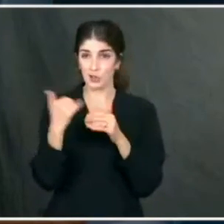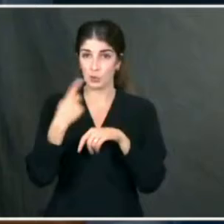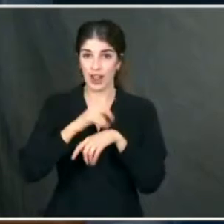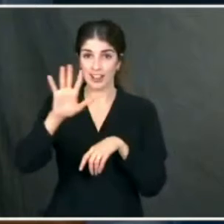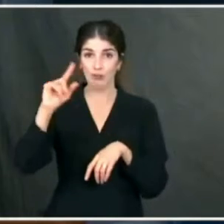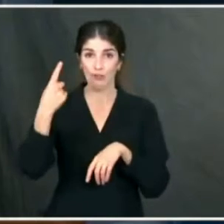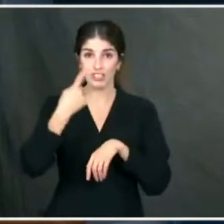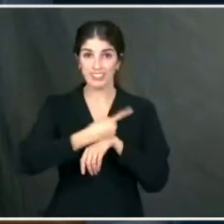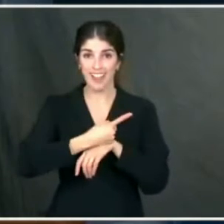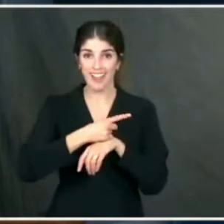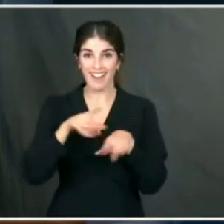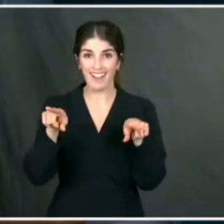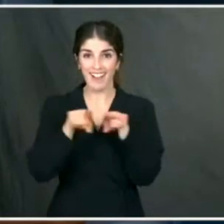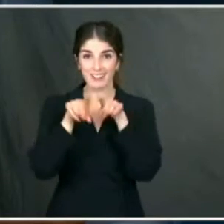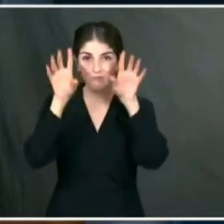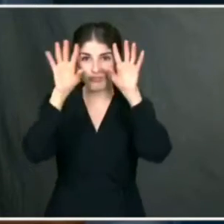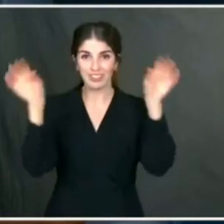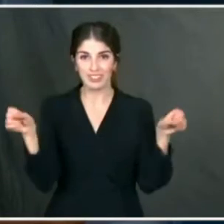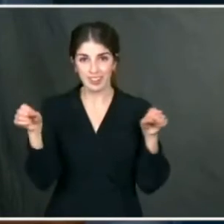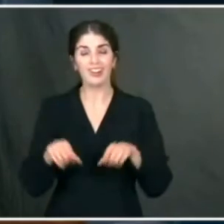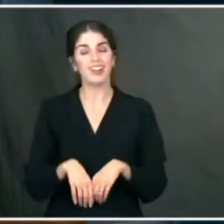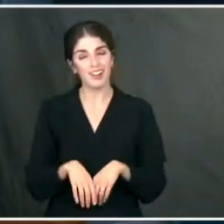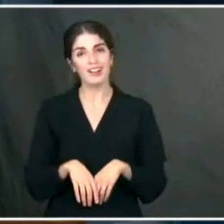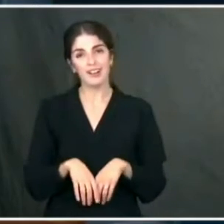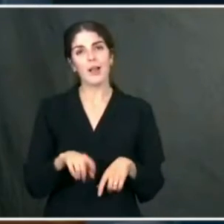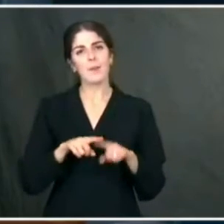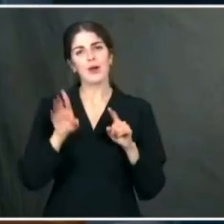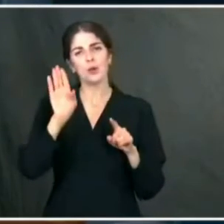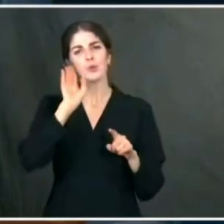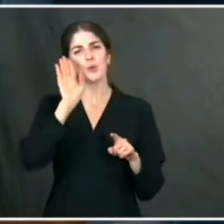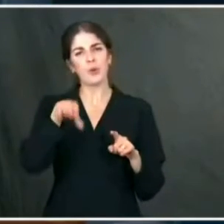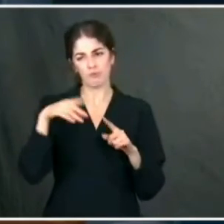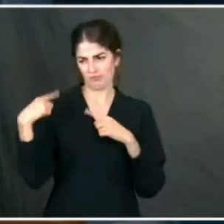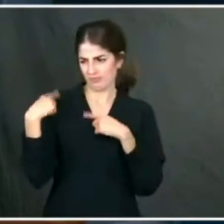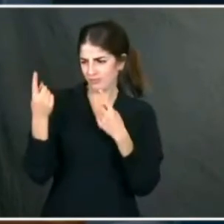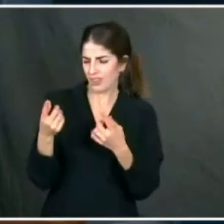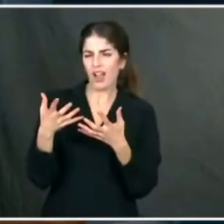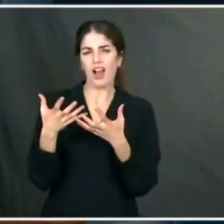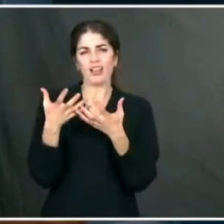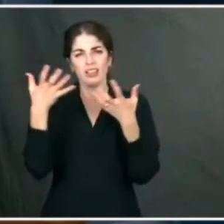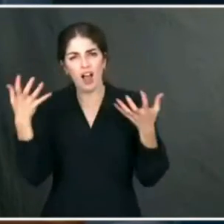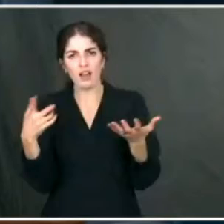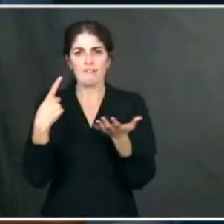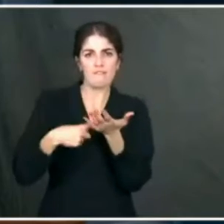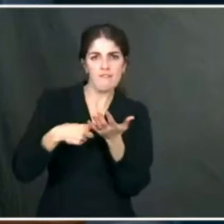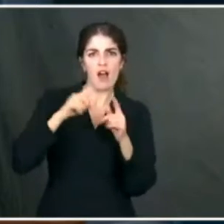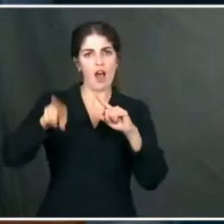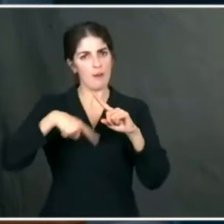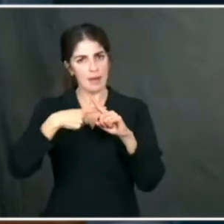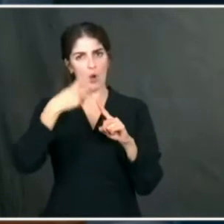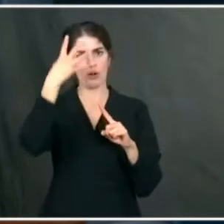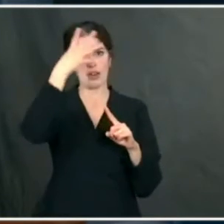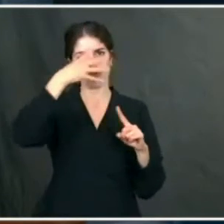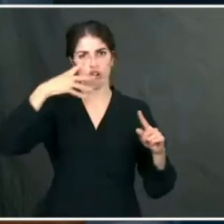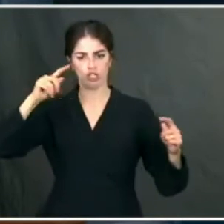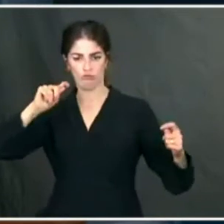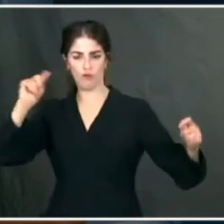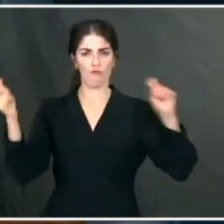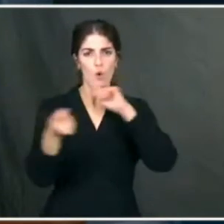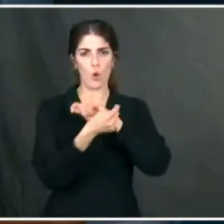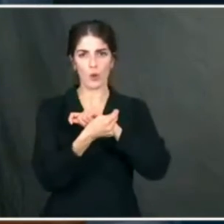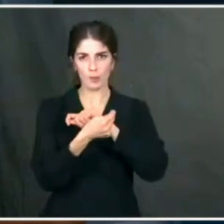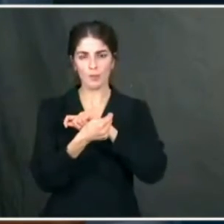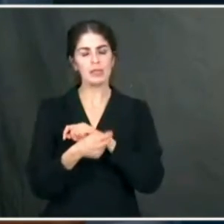But as you know, there's been a lot of history on efforts to do comprehensive immigration reform, to do any form of immigration